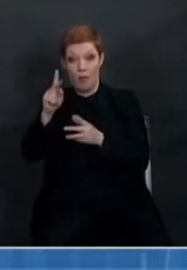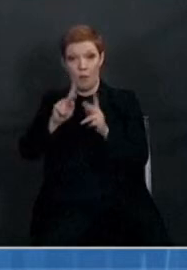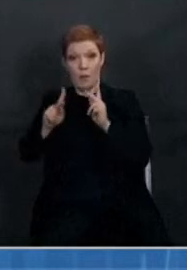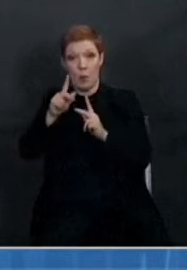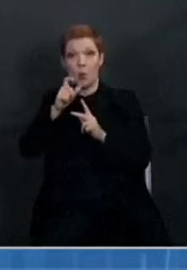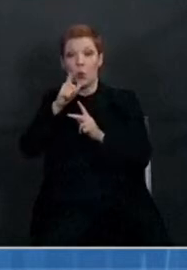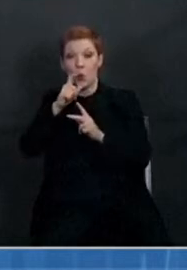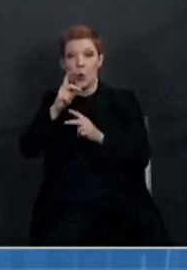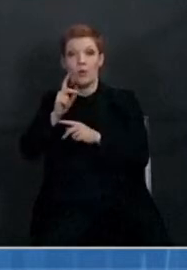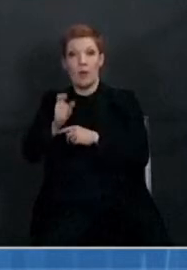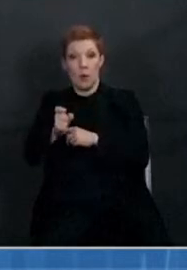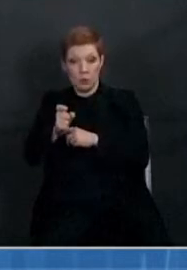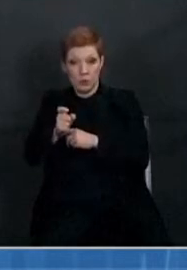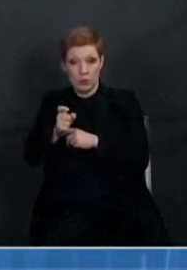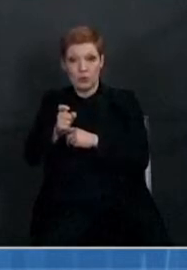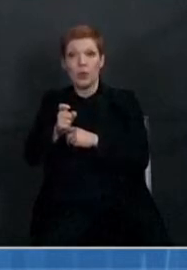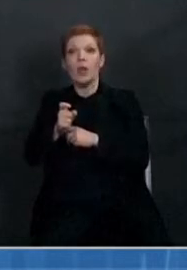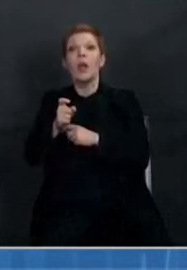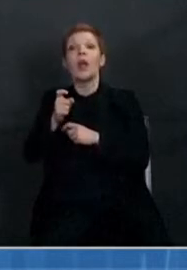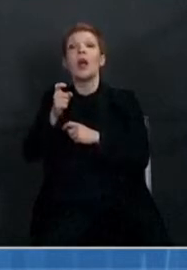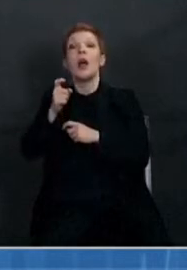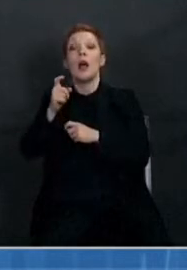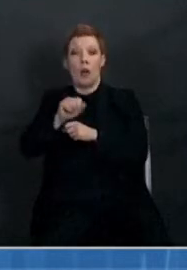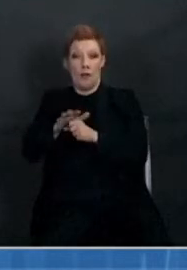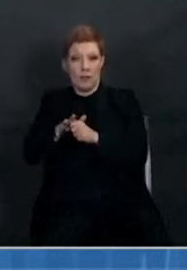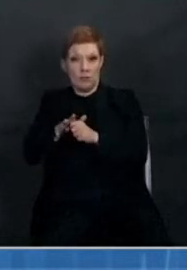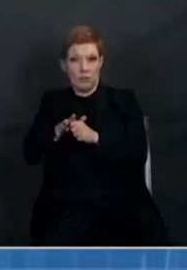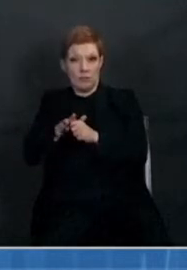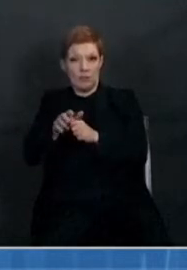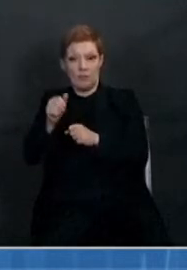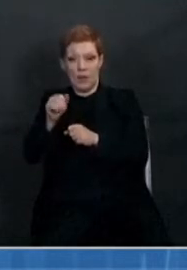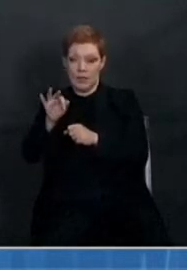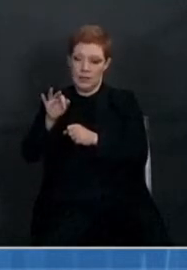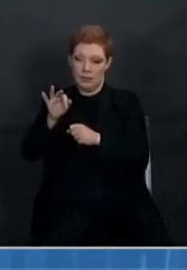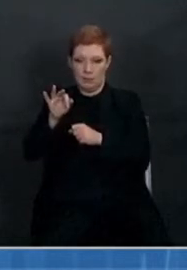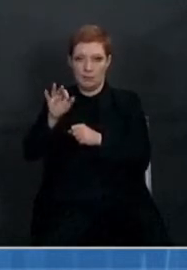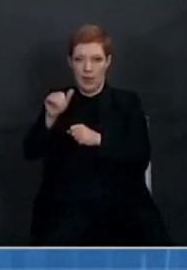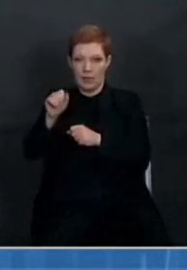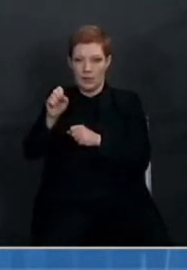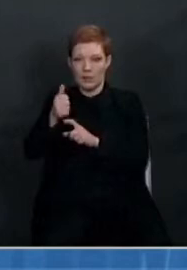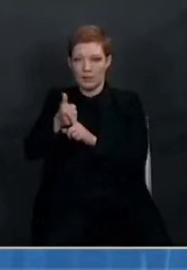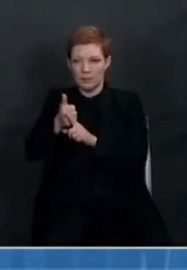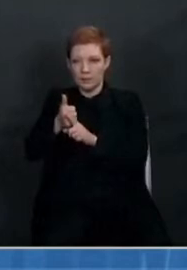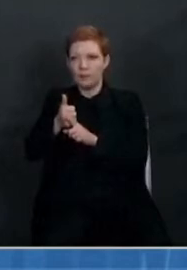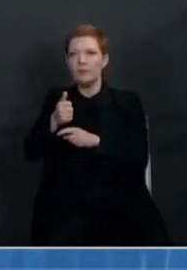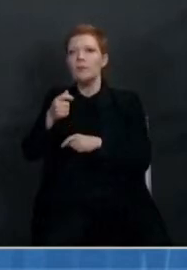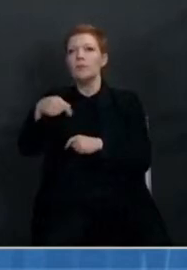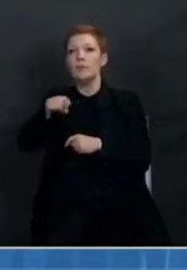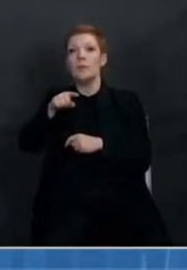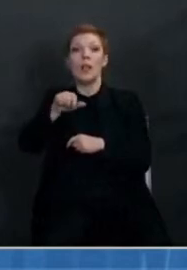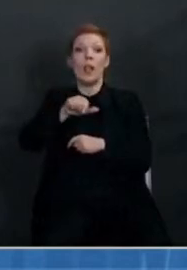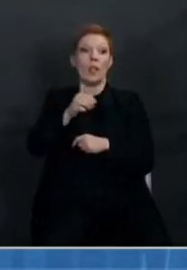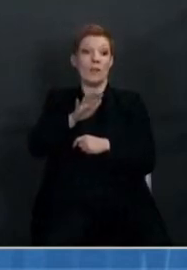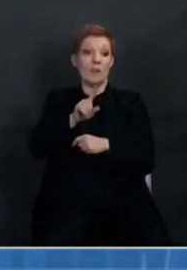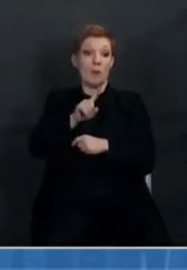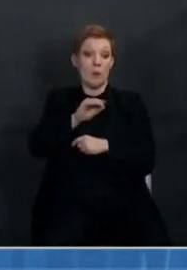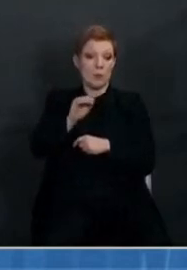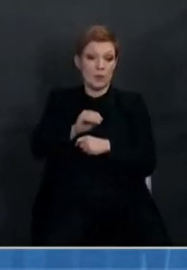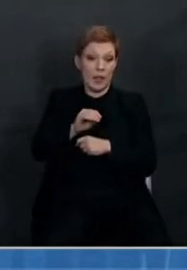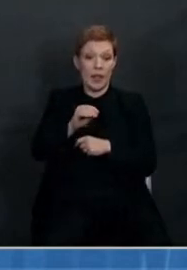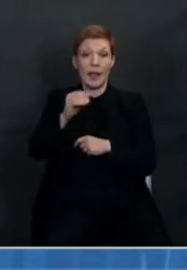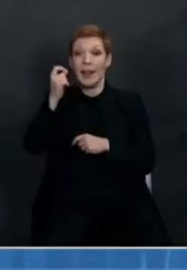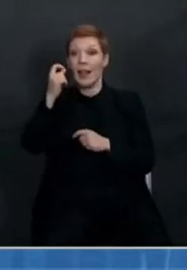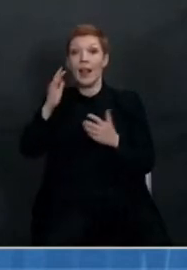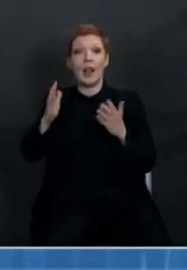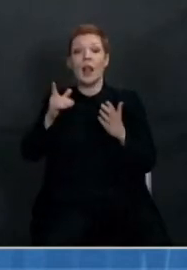country. Now that 49% of COVID-19 cases may in fact mirror the demographics of the other 51%. But